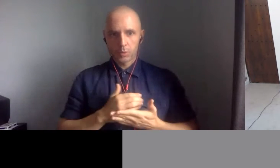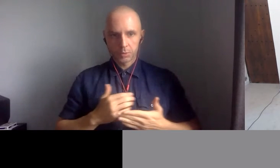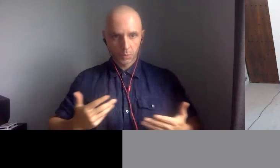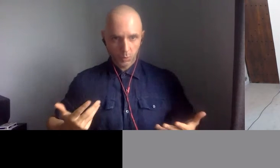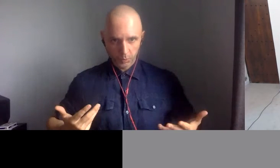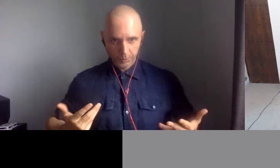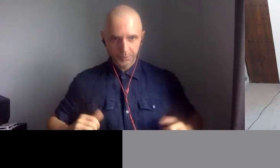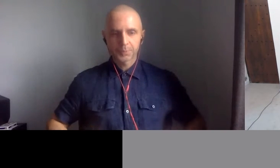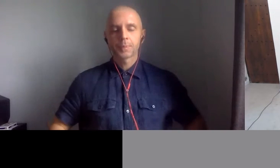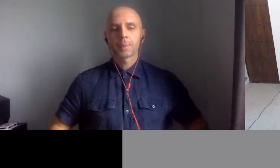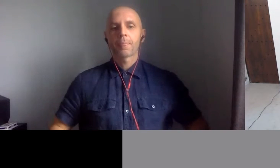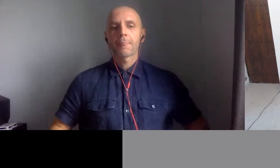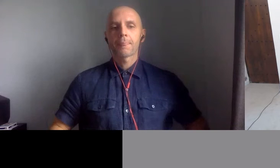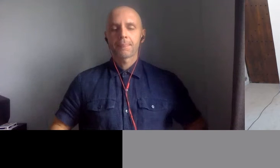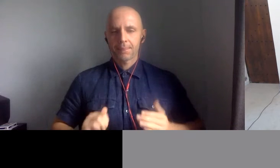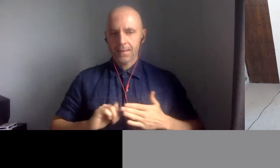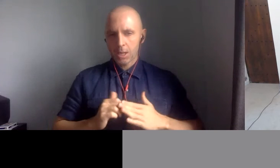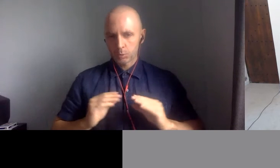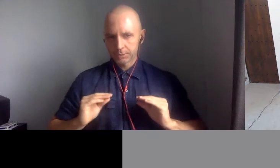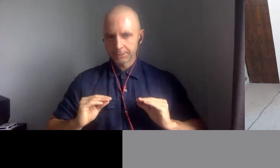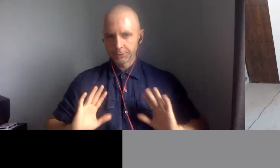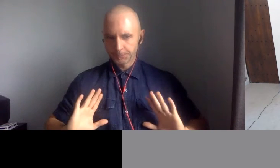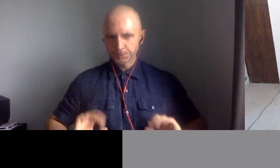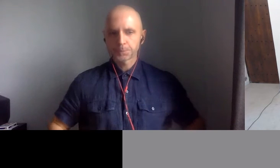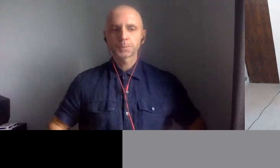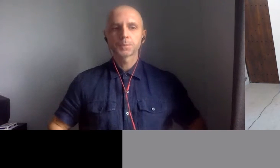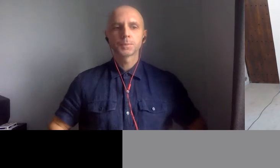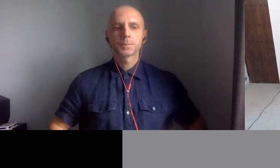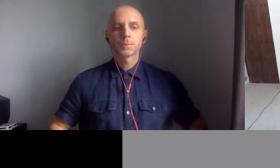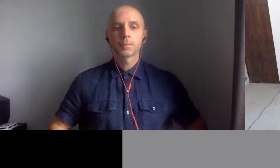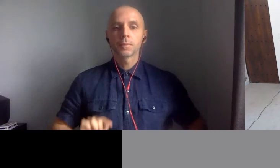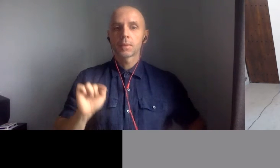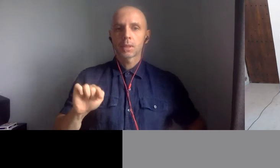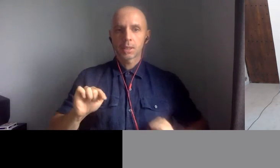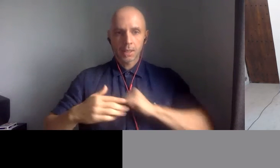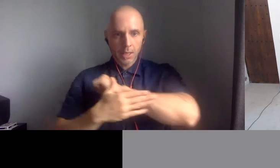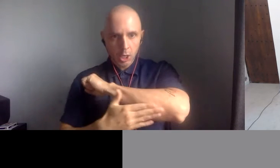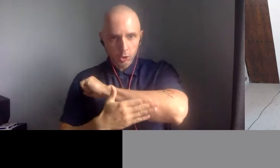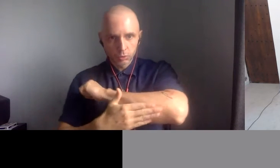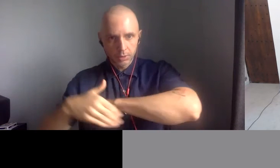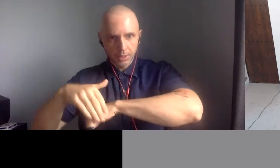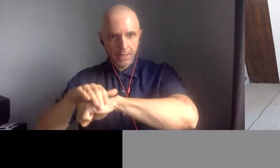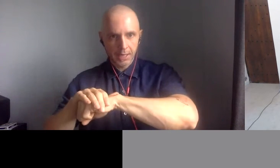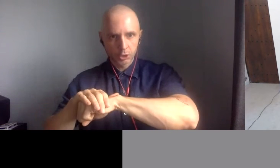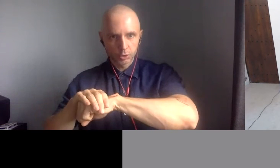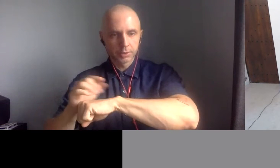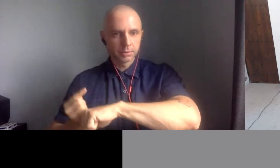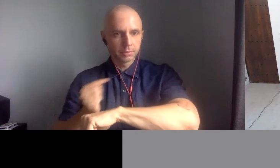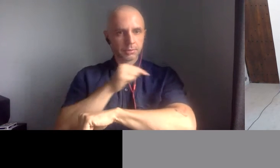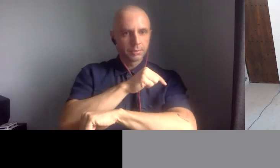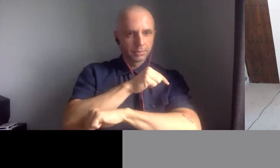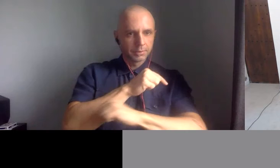how is it that the country's national memory sees it as a green and pleasant land,